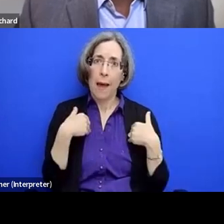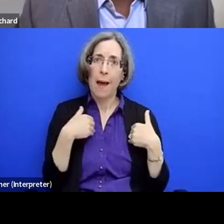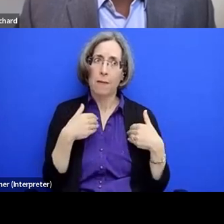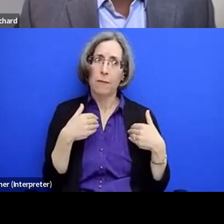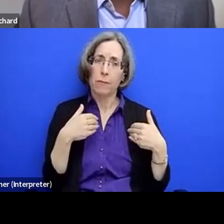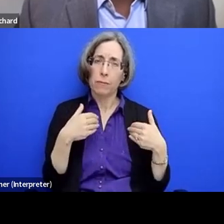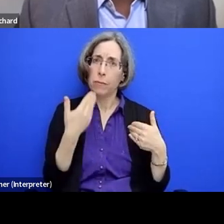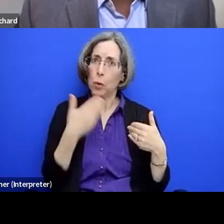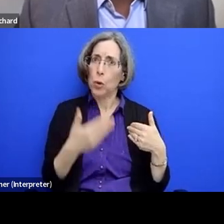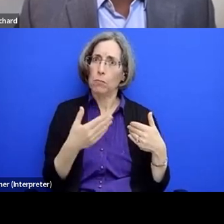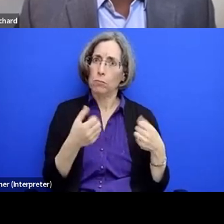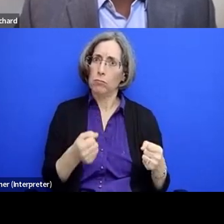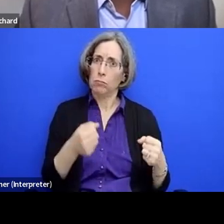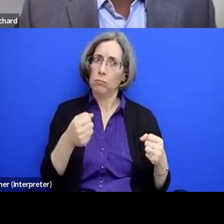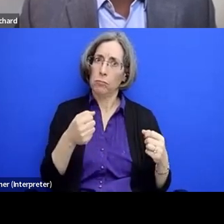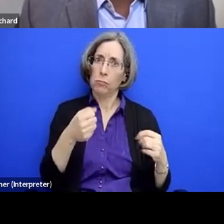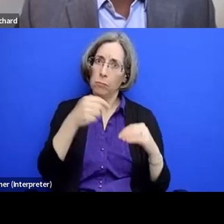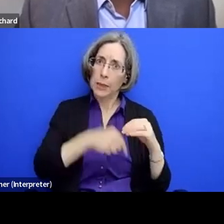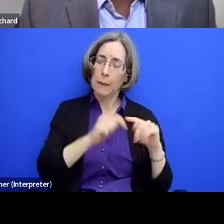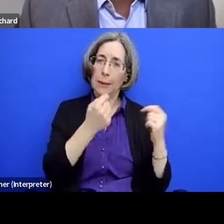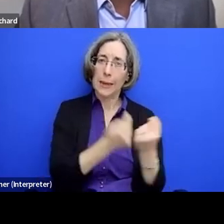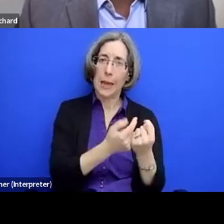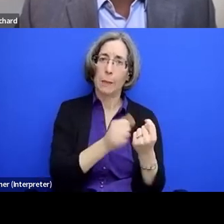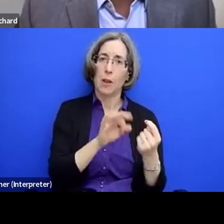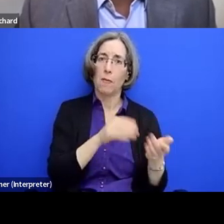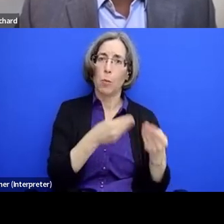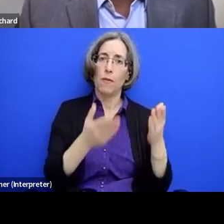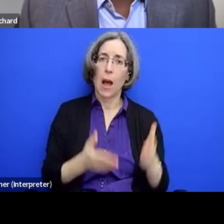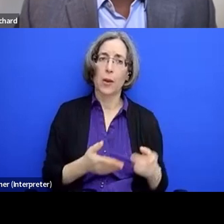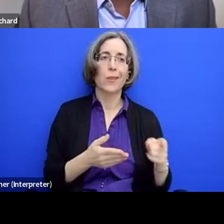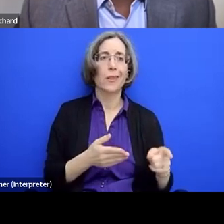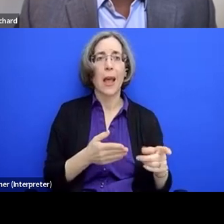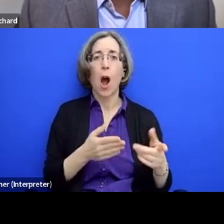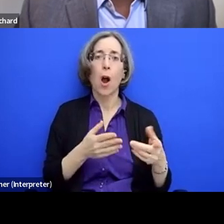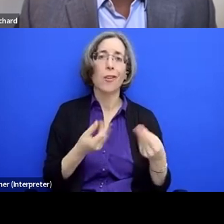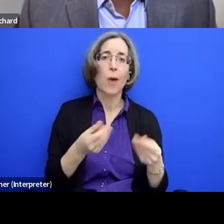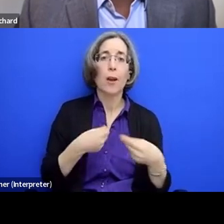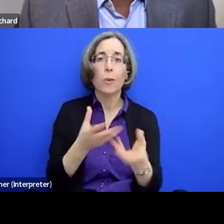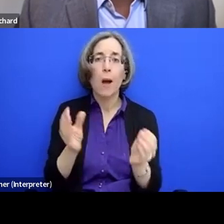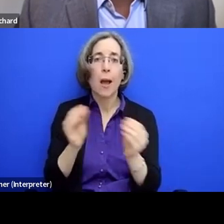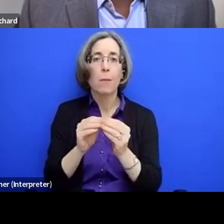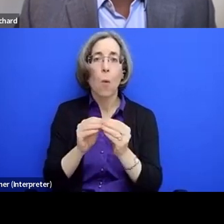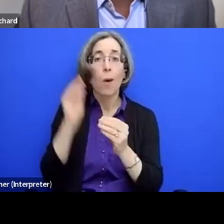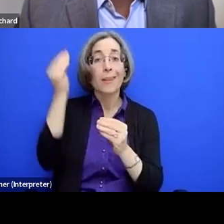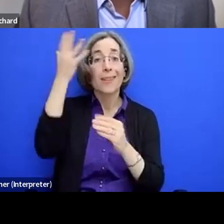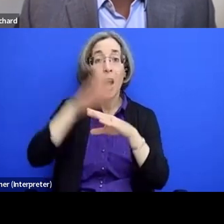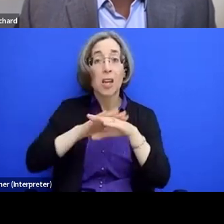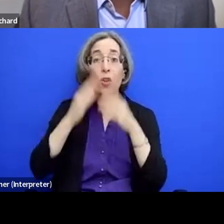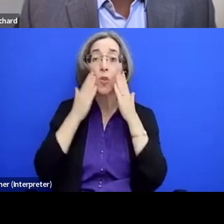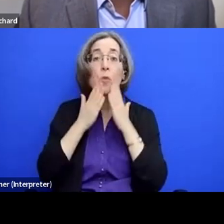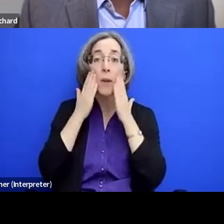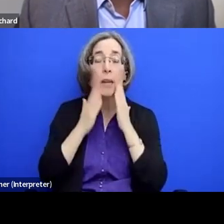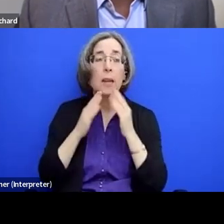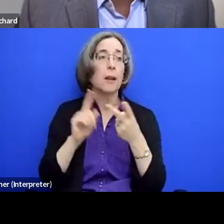working on, um, things like access to sunscreen, um, wearing protective clothing,